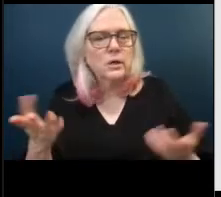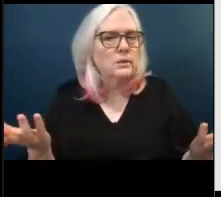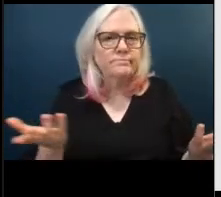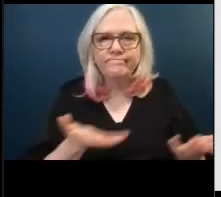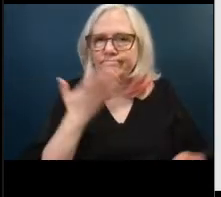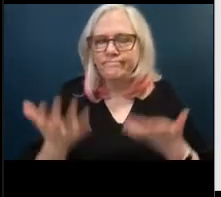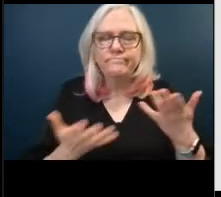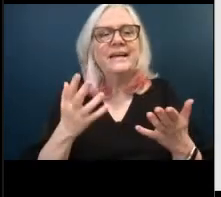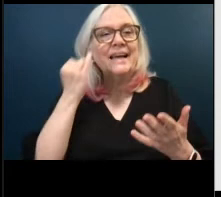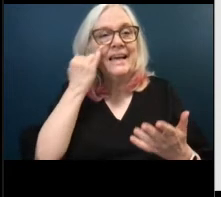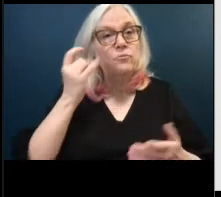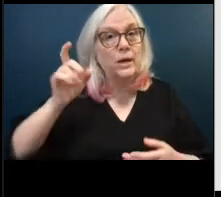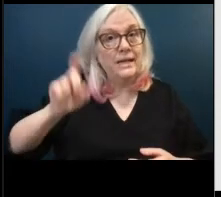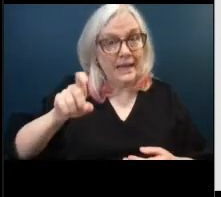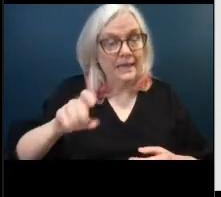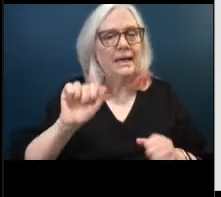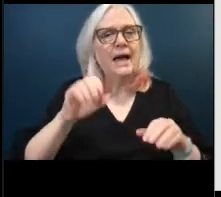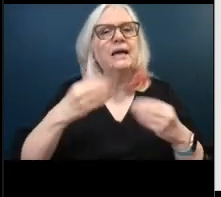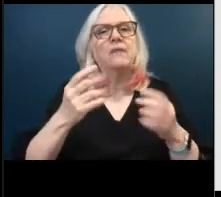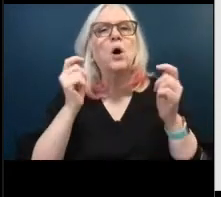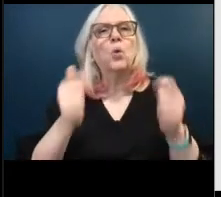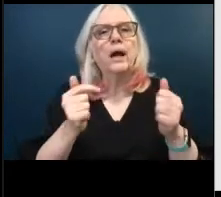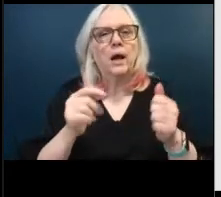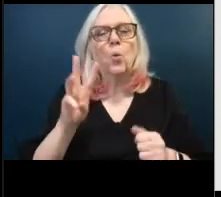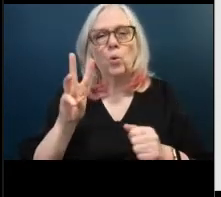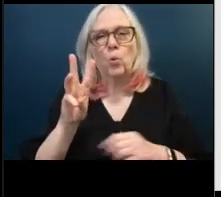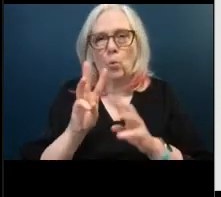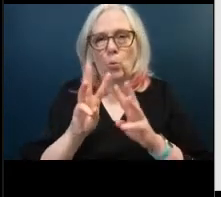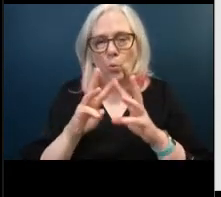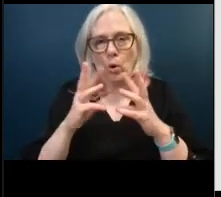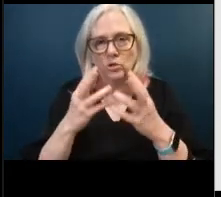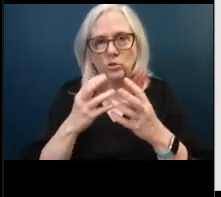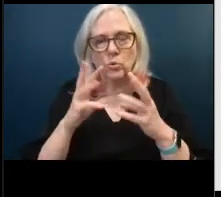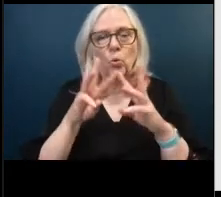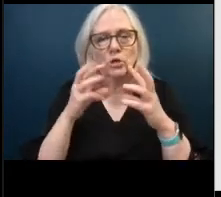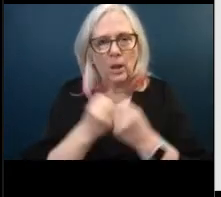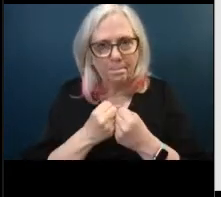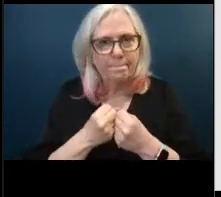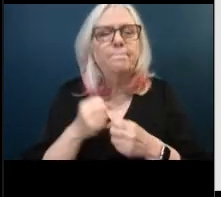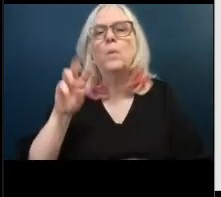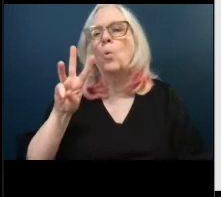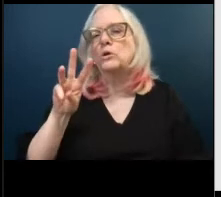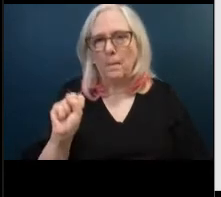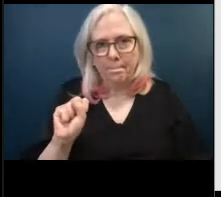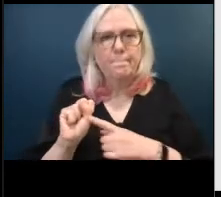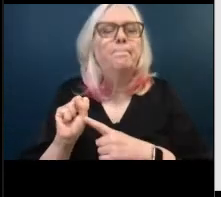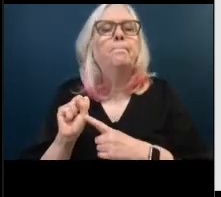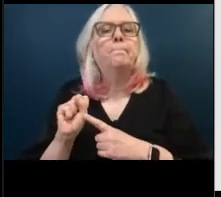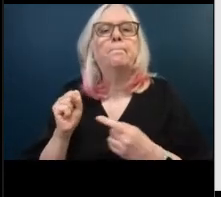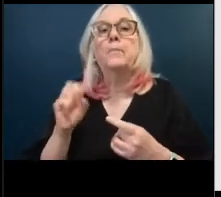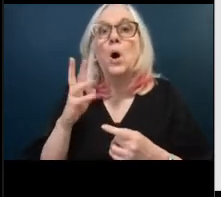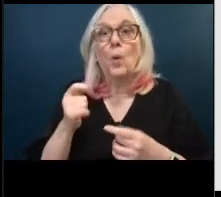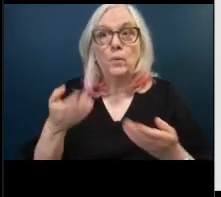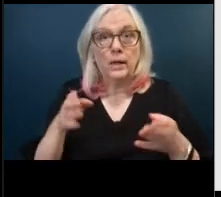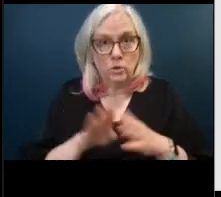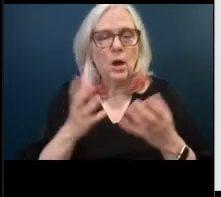we can give a quick workshop um to get that information out but once we shut it down we want the work to start immediately not where we shut it down and